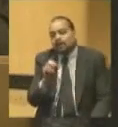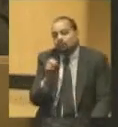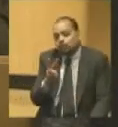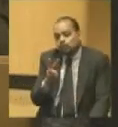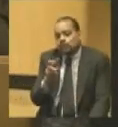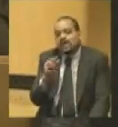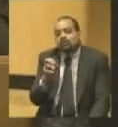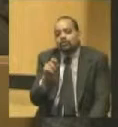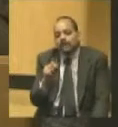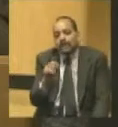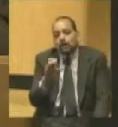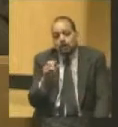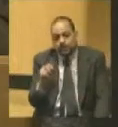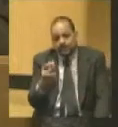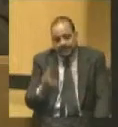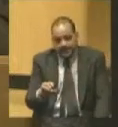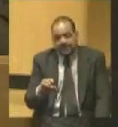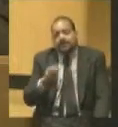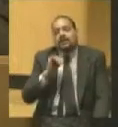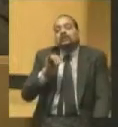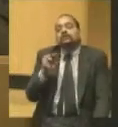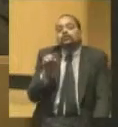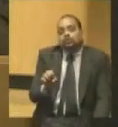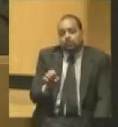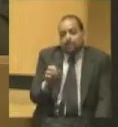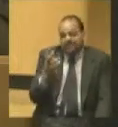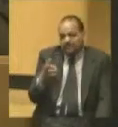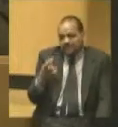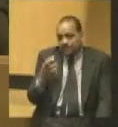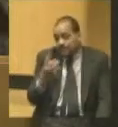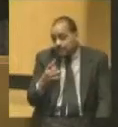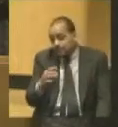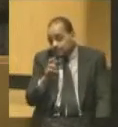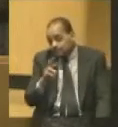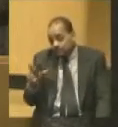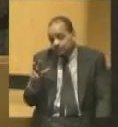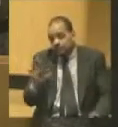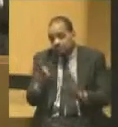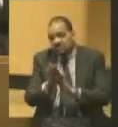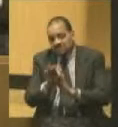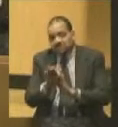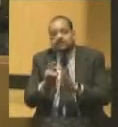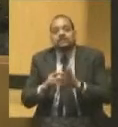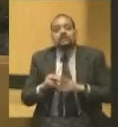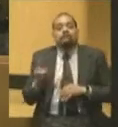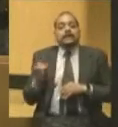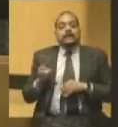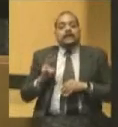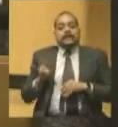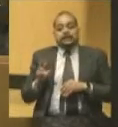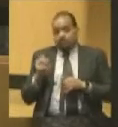They chose their candidate on June 17, 1863. That's less than a week after Vallandigham's nomination.